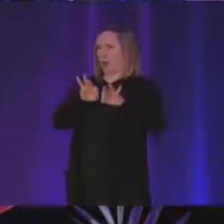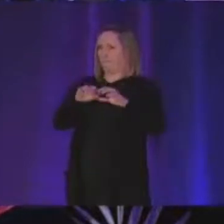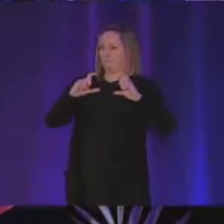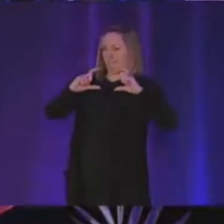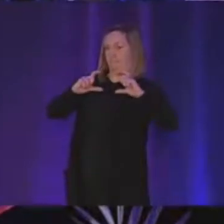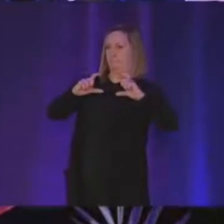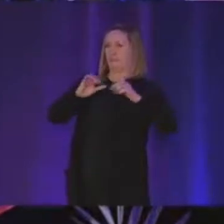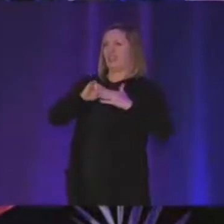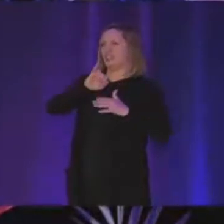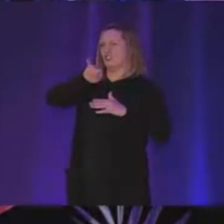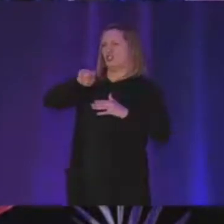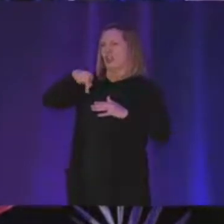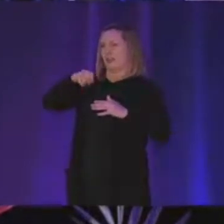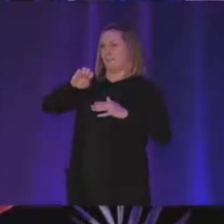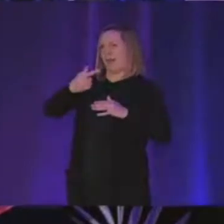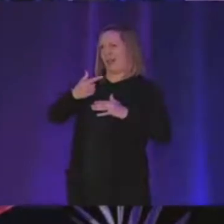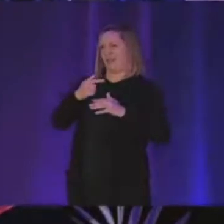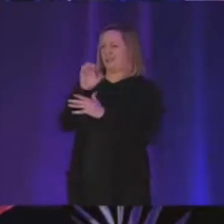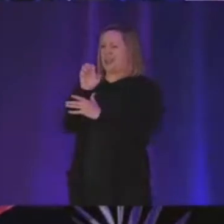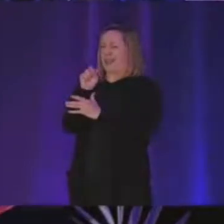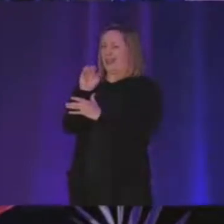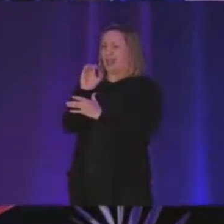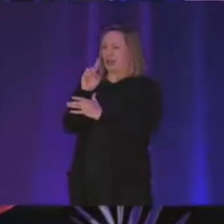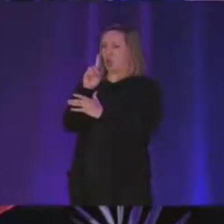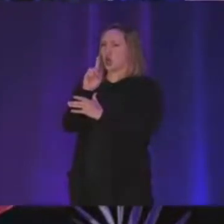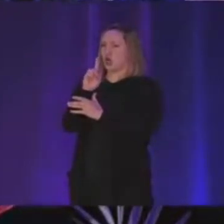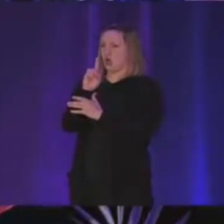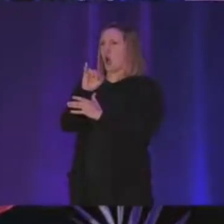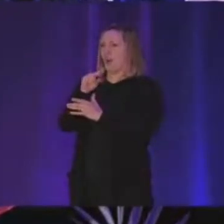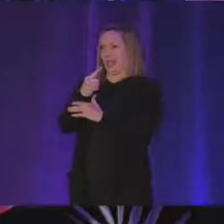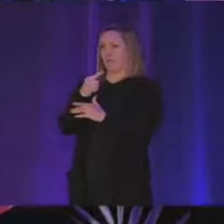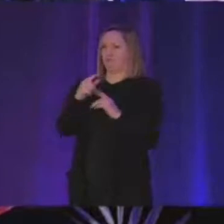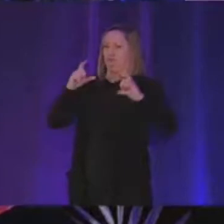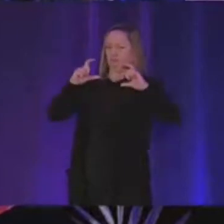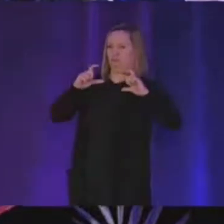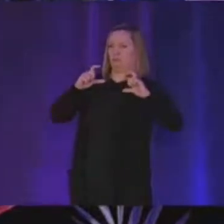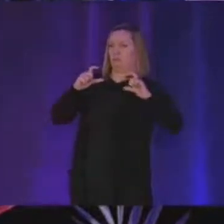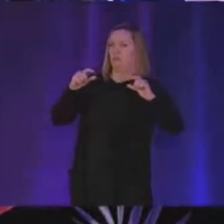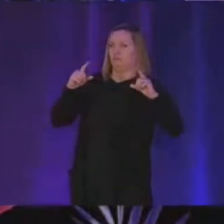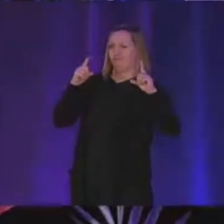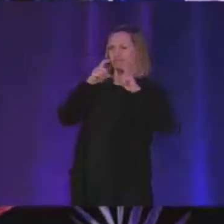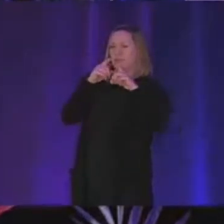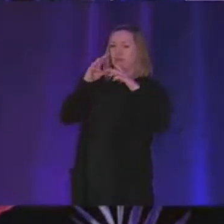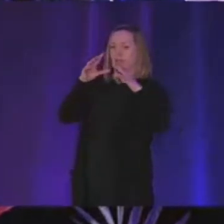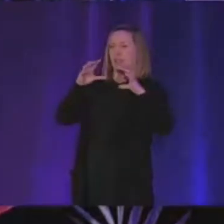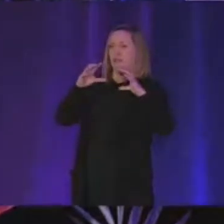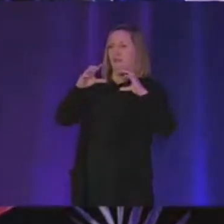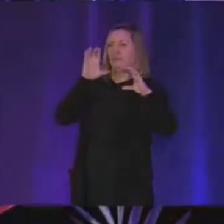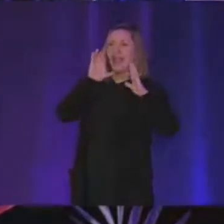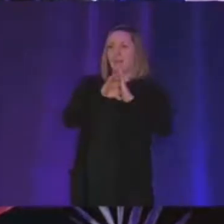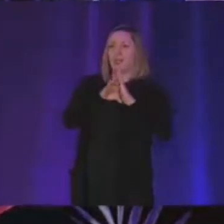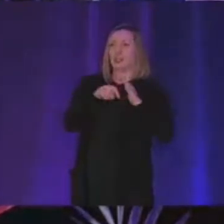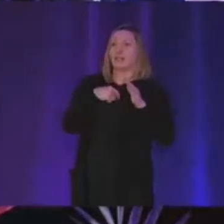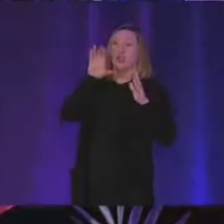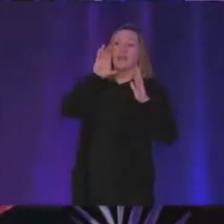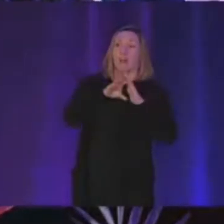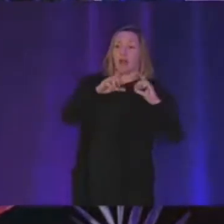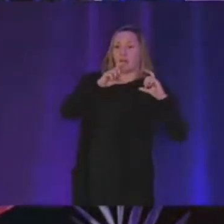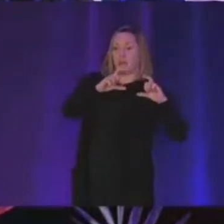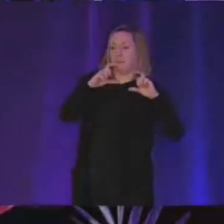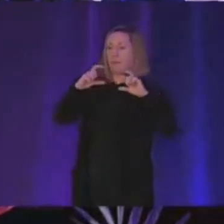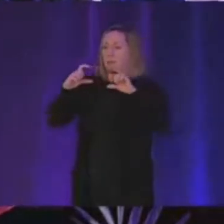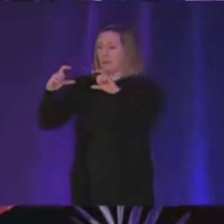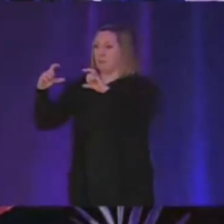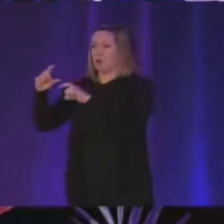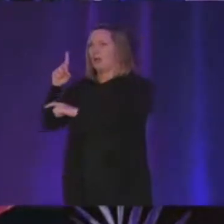just jpeg encoding uh the image and then uh you've got like a series of frames uh delta and again